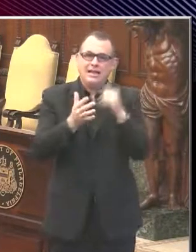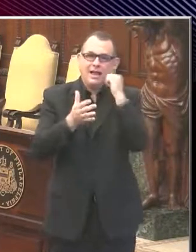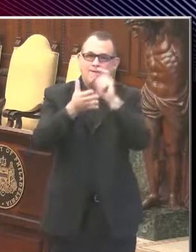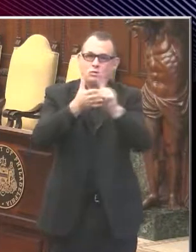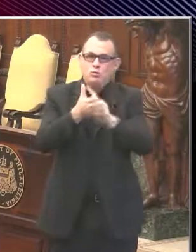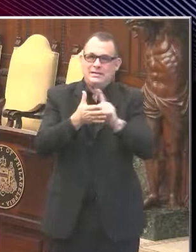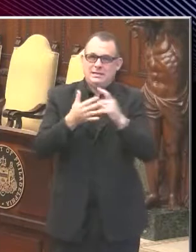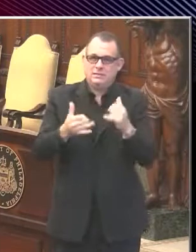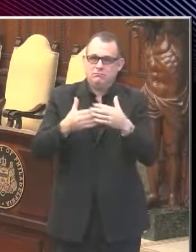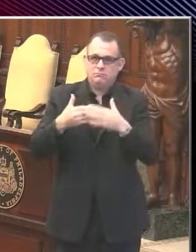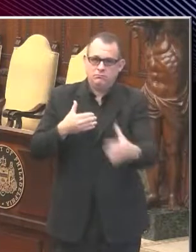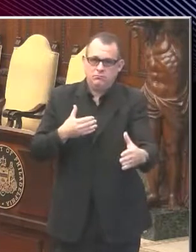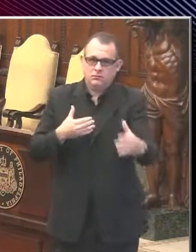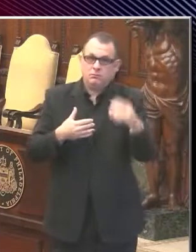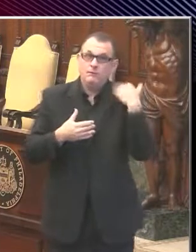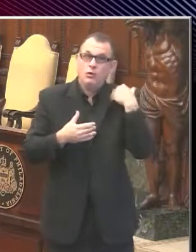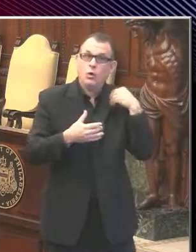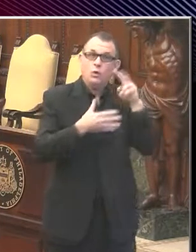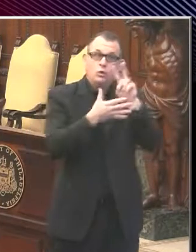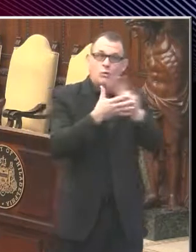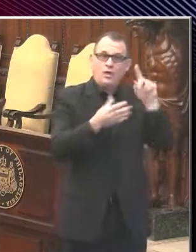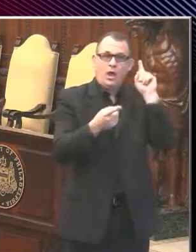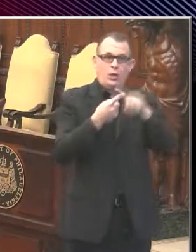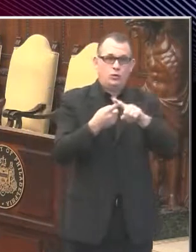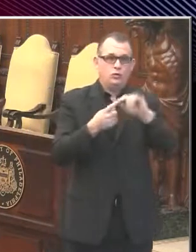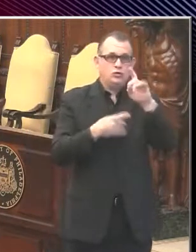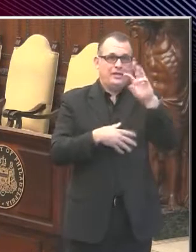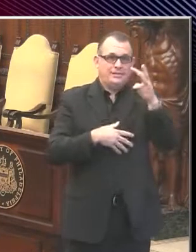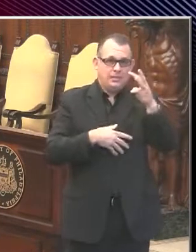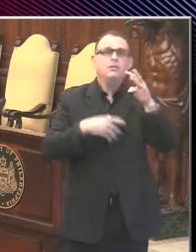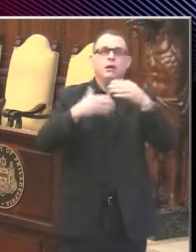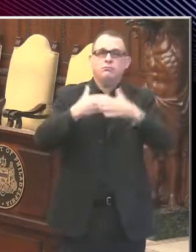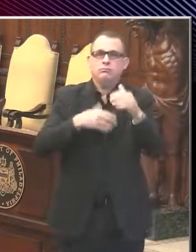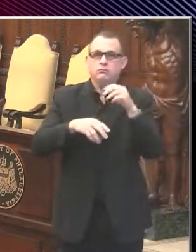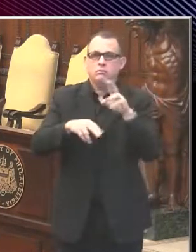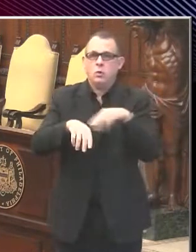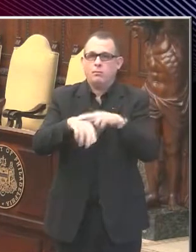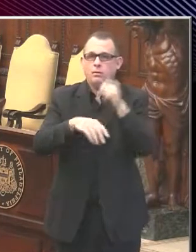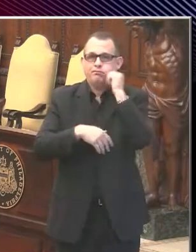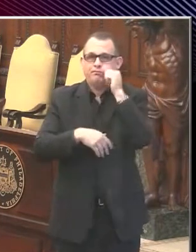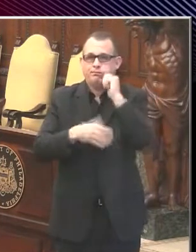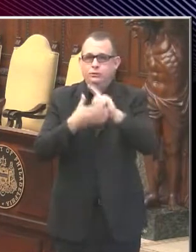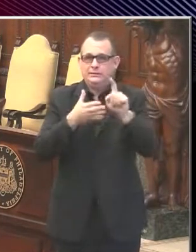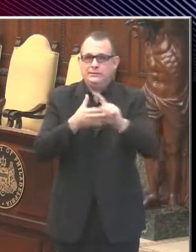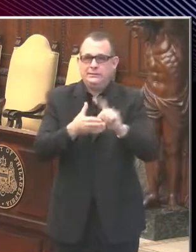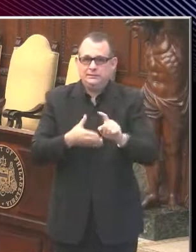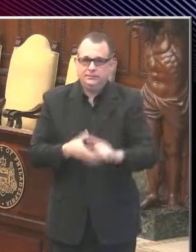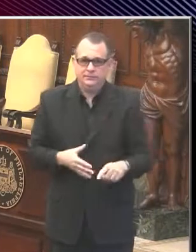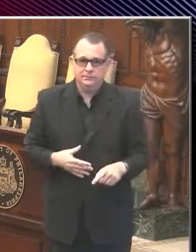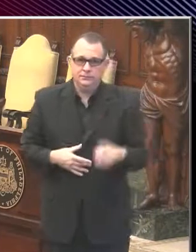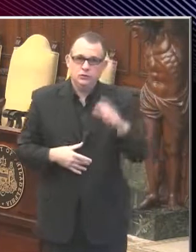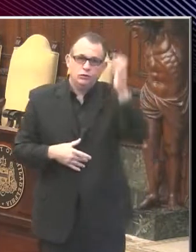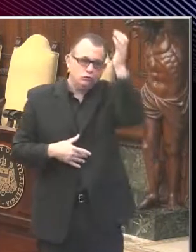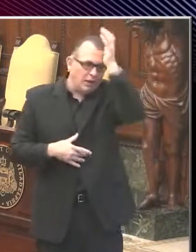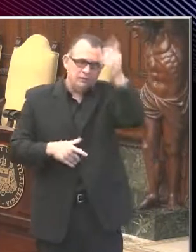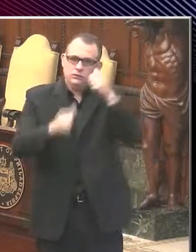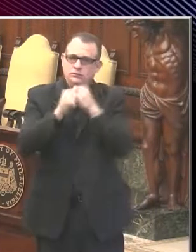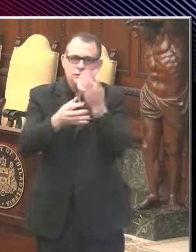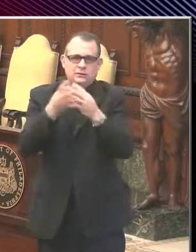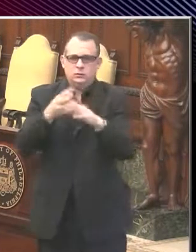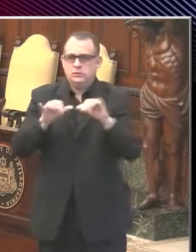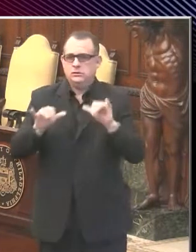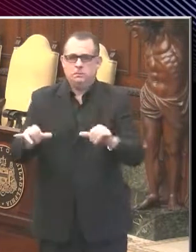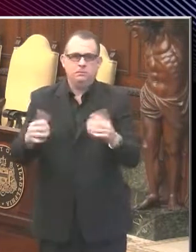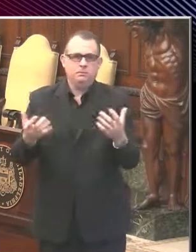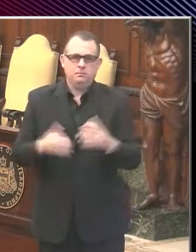no more every other week. There'll be every week with your trash. Regular trash and recycling collections will continue on or as close to its normal schedule as